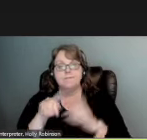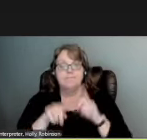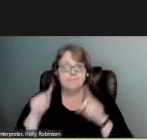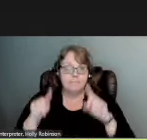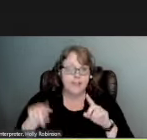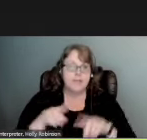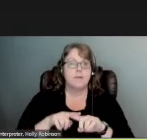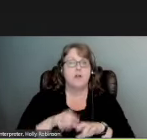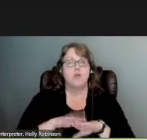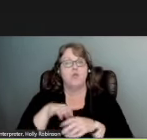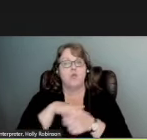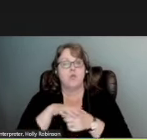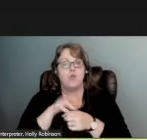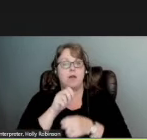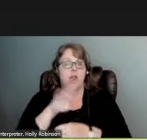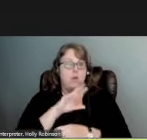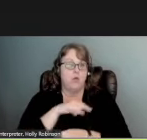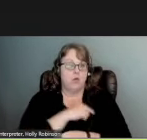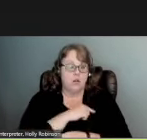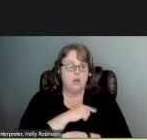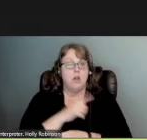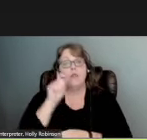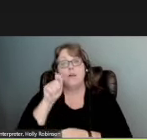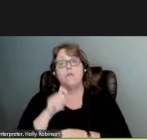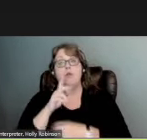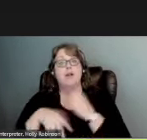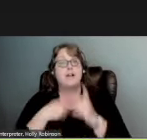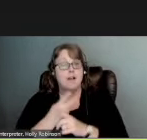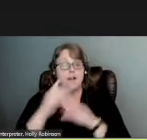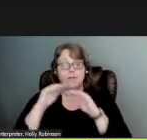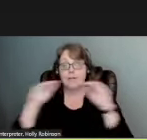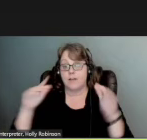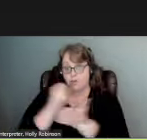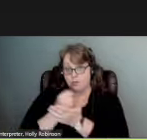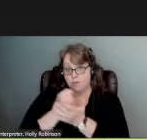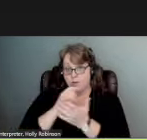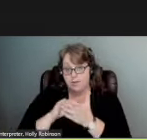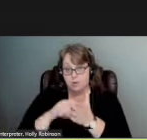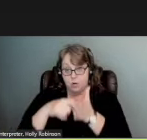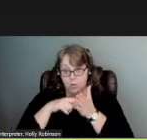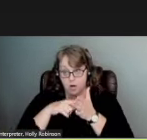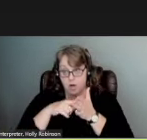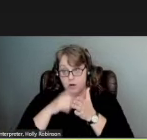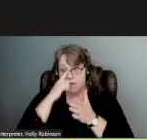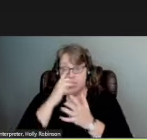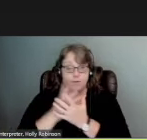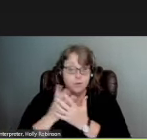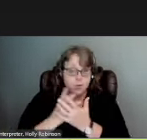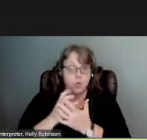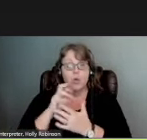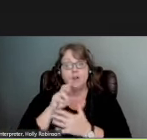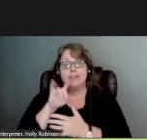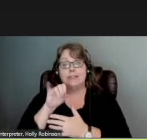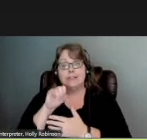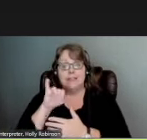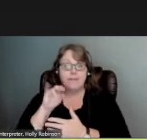depending on your local air quality. Therefore the type and the level of treatment that's going to be required such as filtration or disinfection